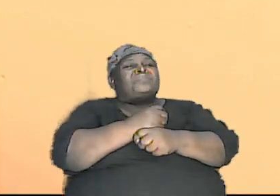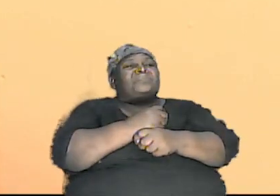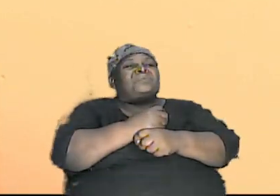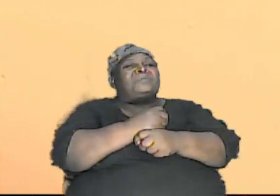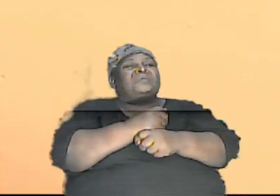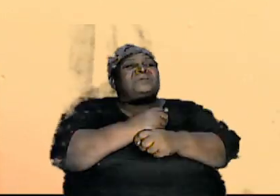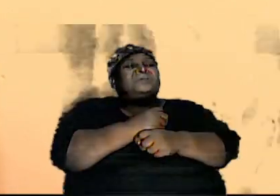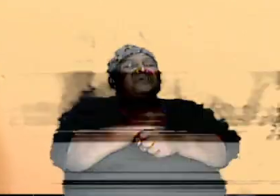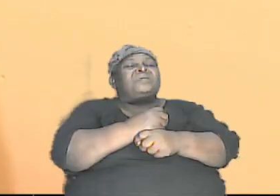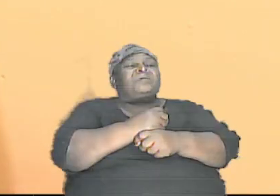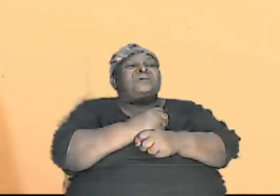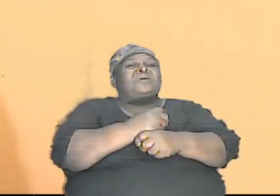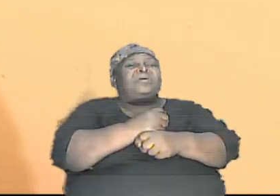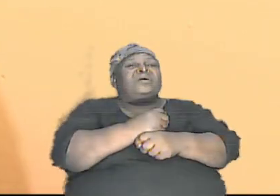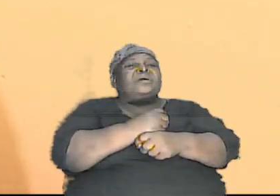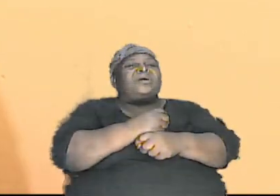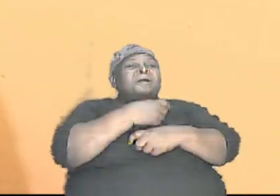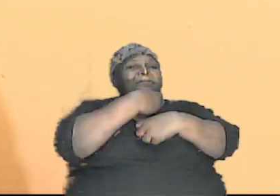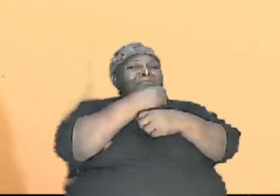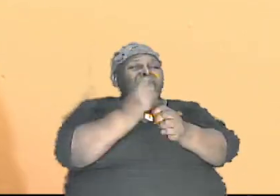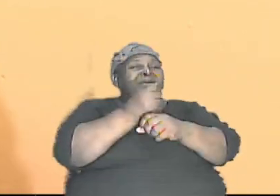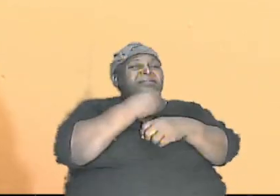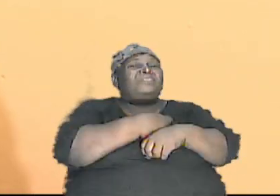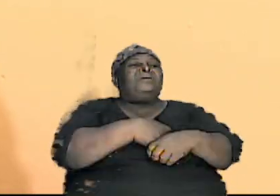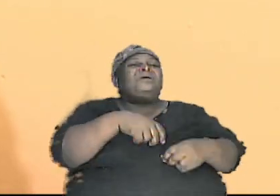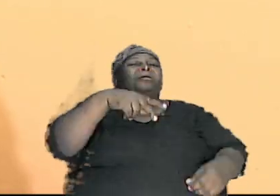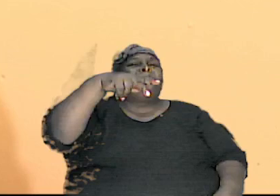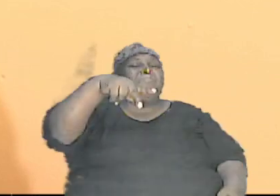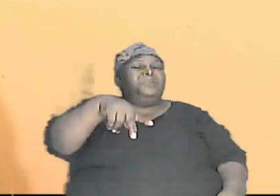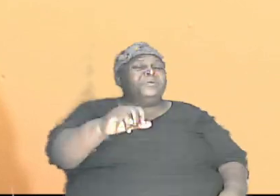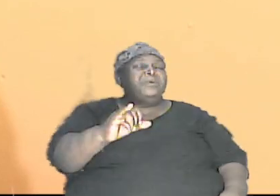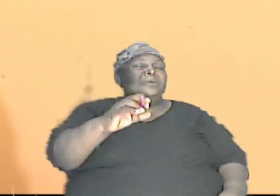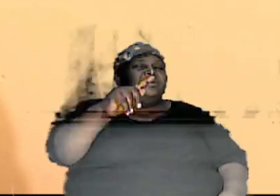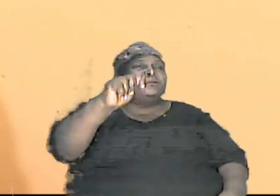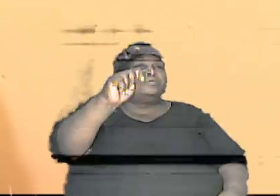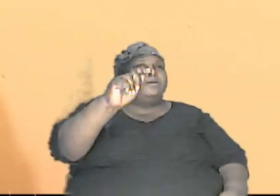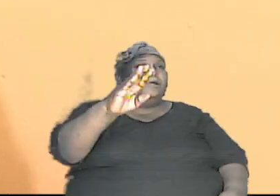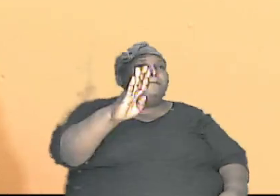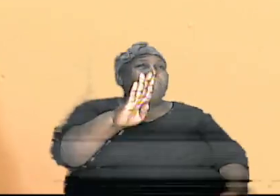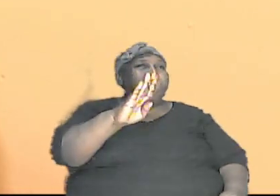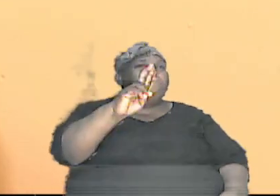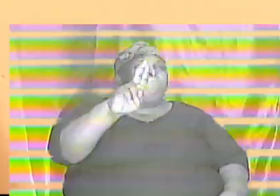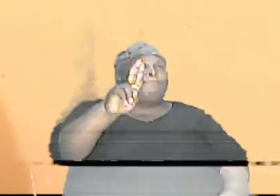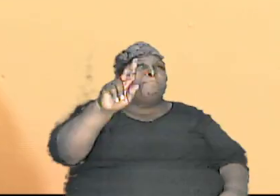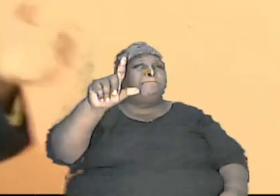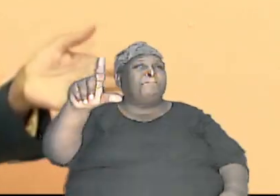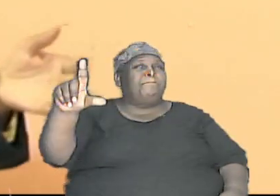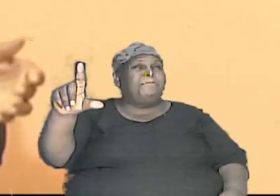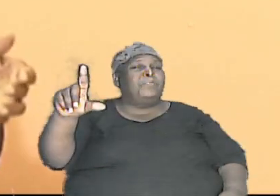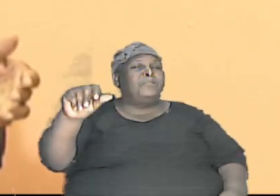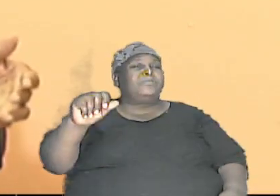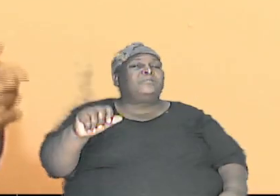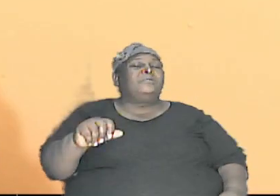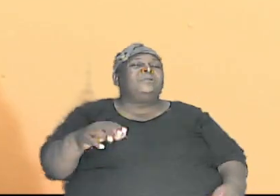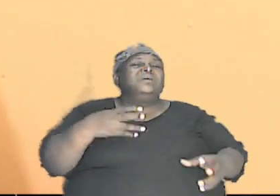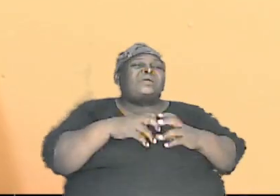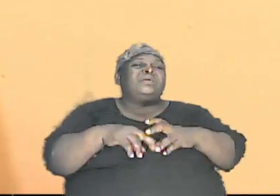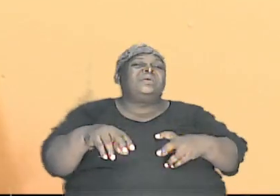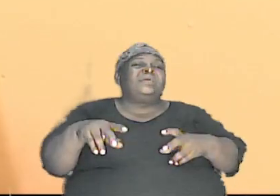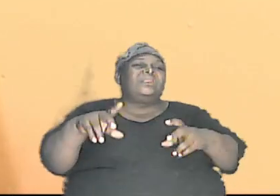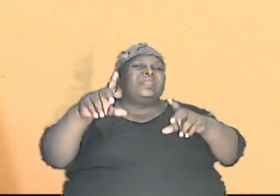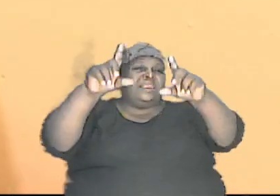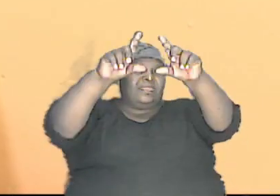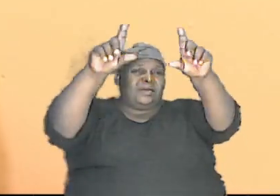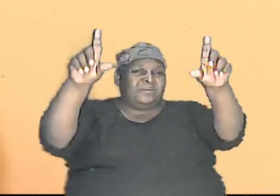that they bred together and form the pitbull these are dogs that they basically breed in labs and they